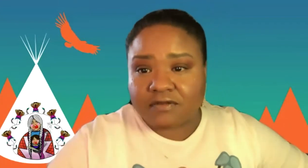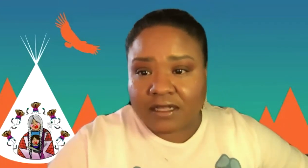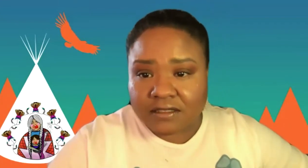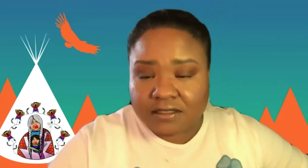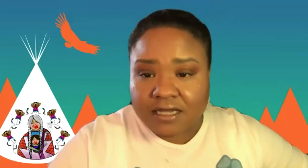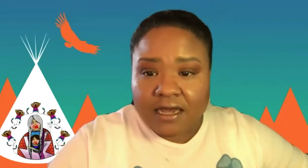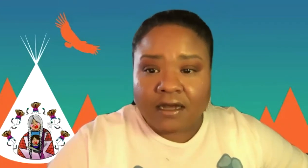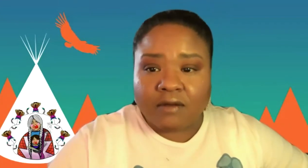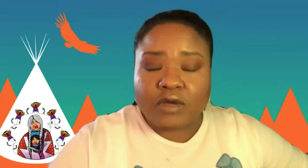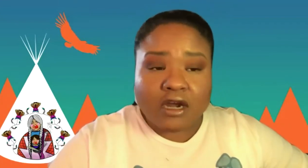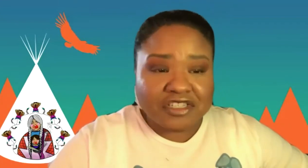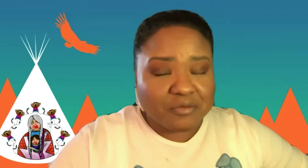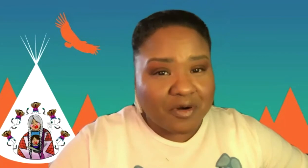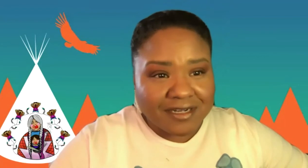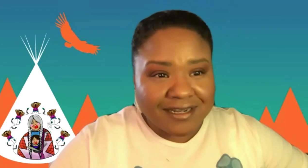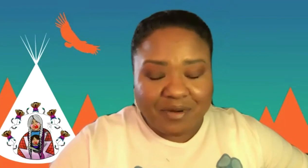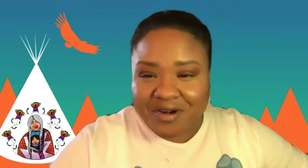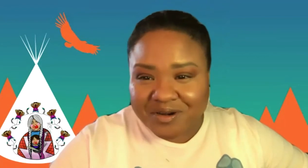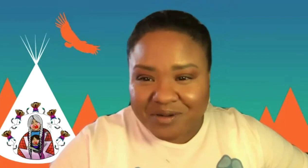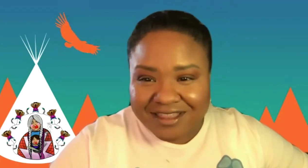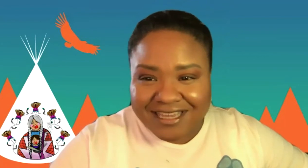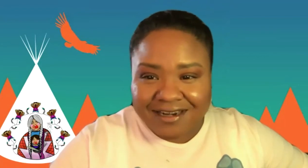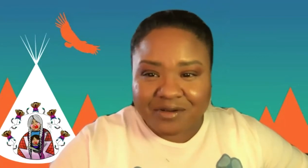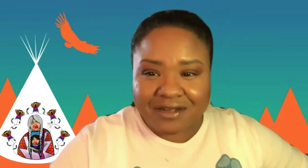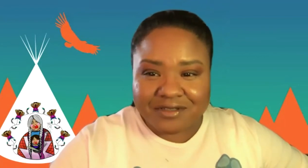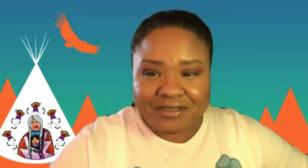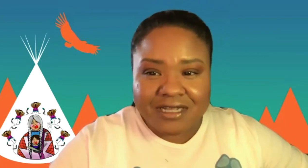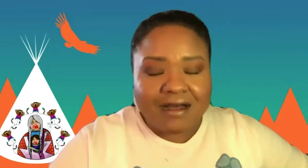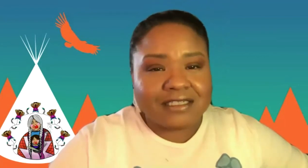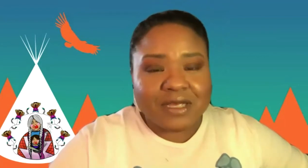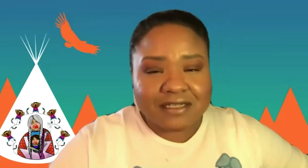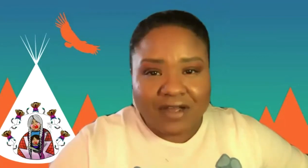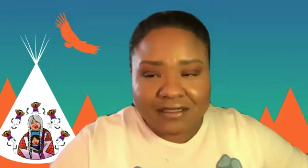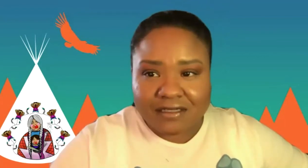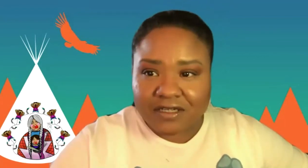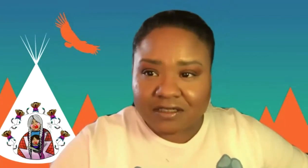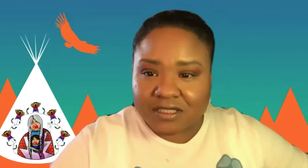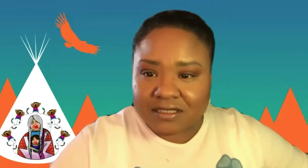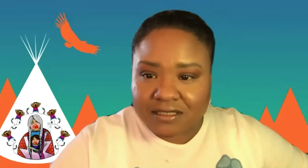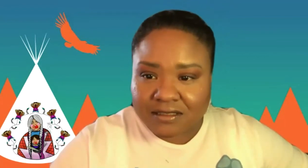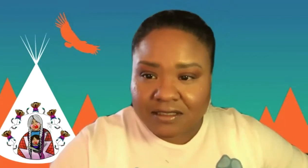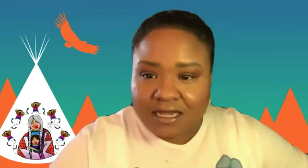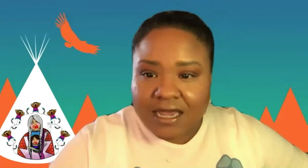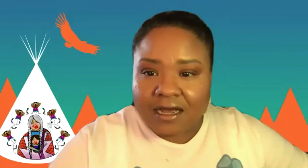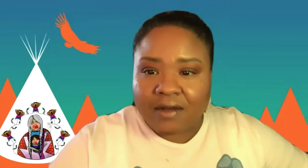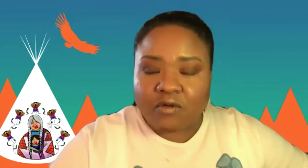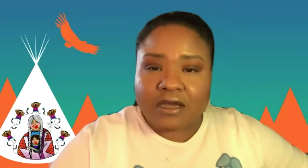Domestic Violence. We are supported and partnering with the Idaho Council on Domestic Violence and Victims Assistance.